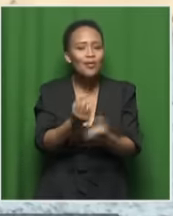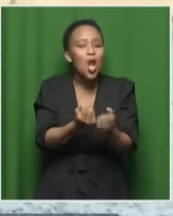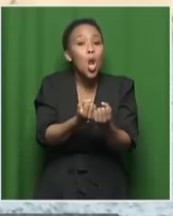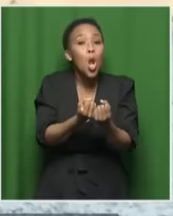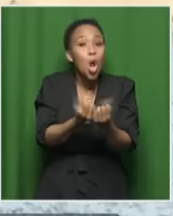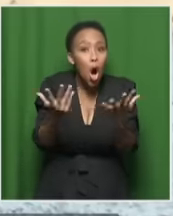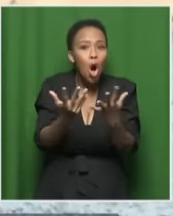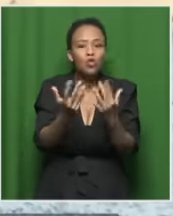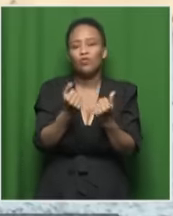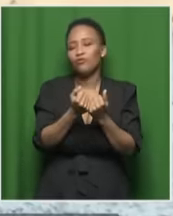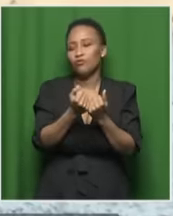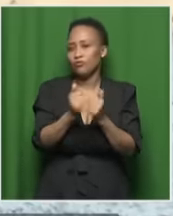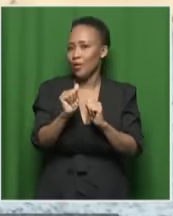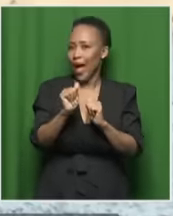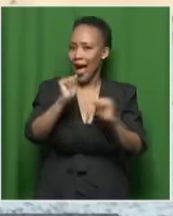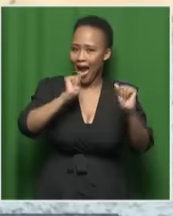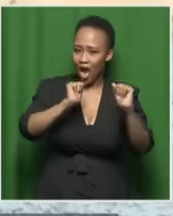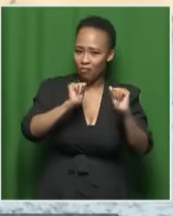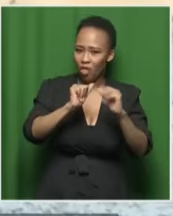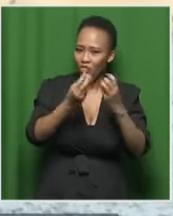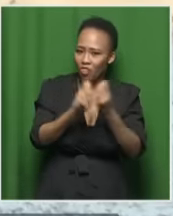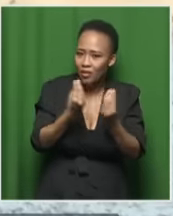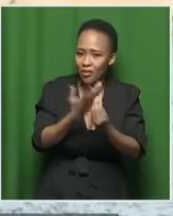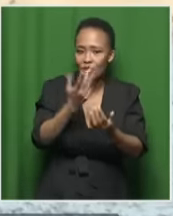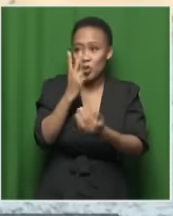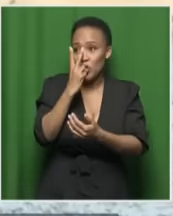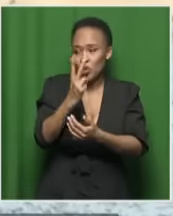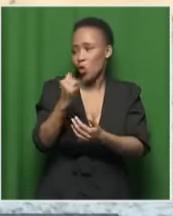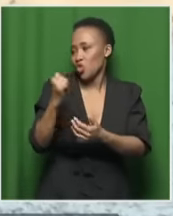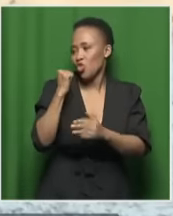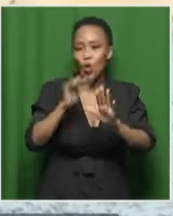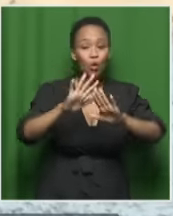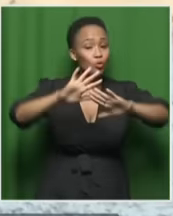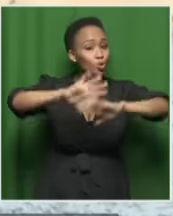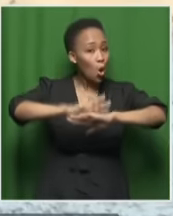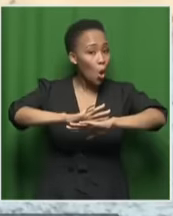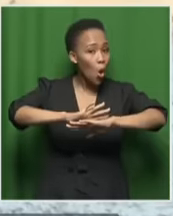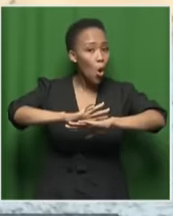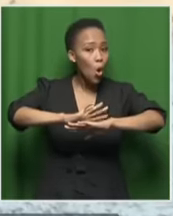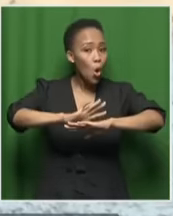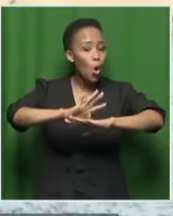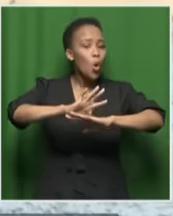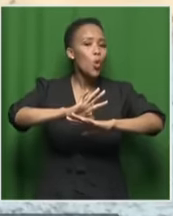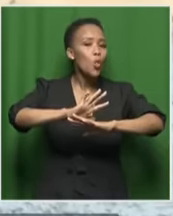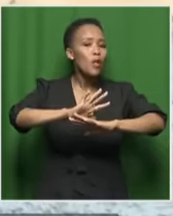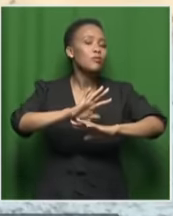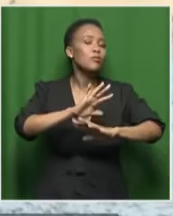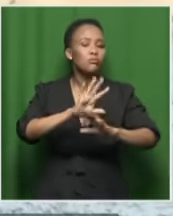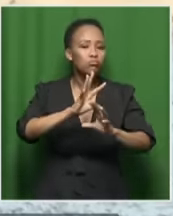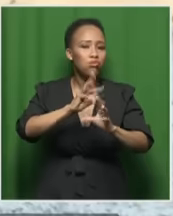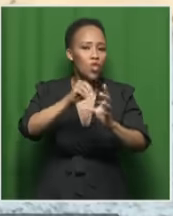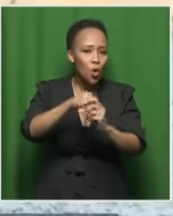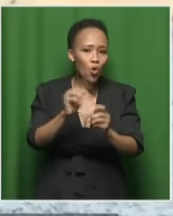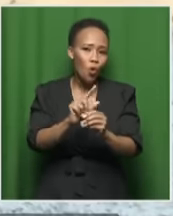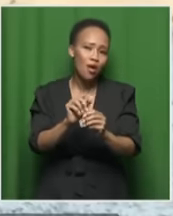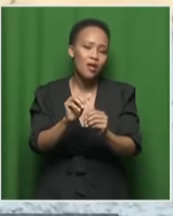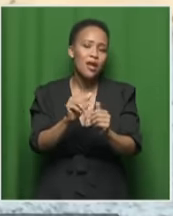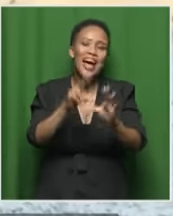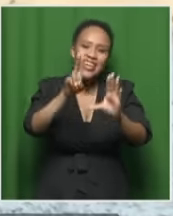reaction that we saw late into yesterday evening following the resignation of the National Assembly Speaker,